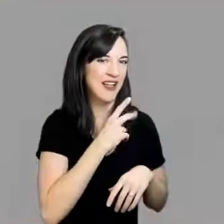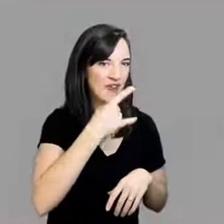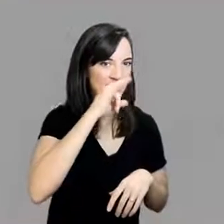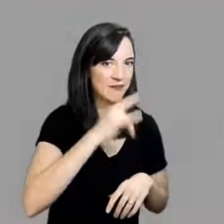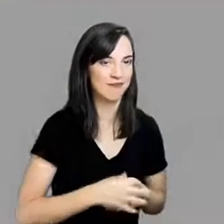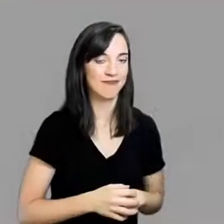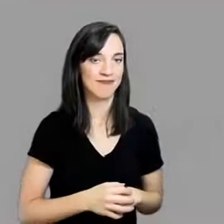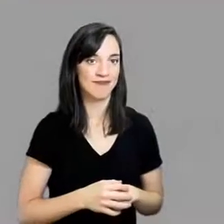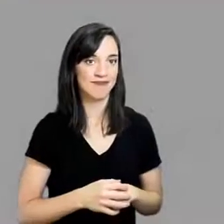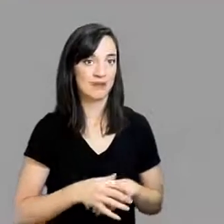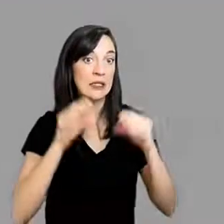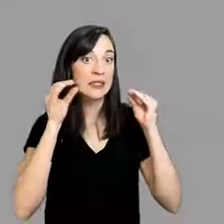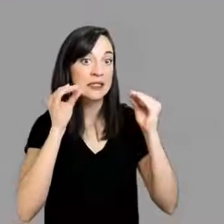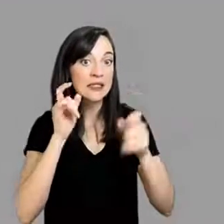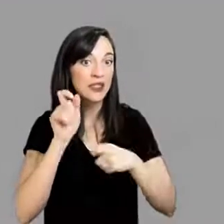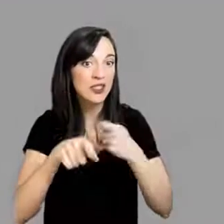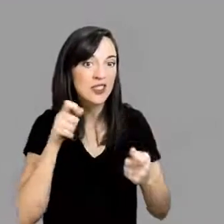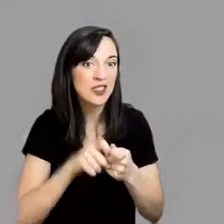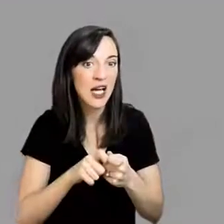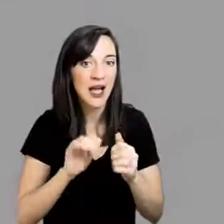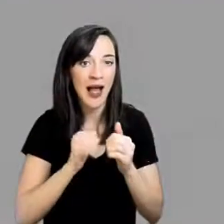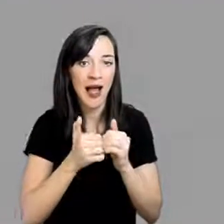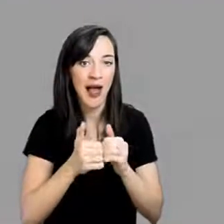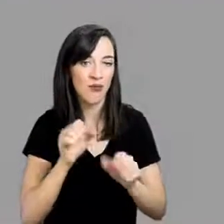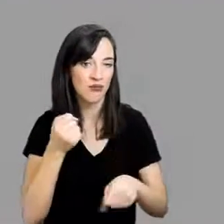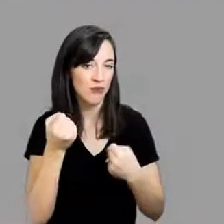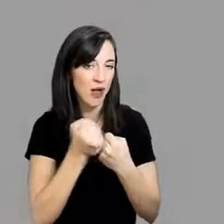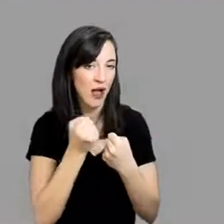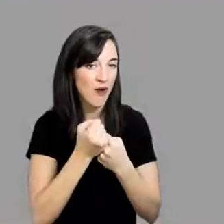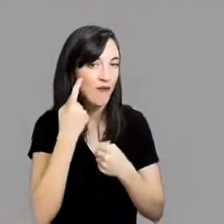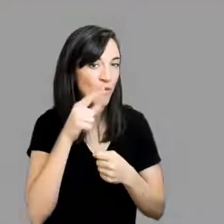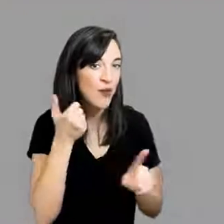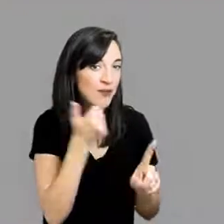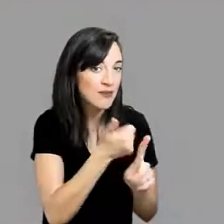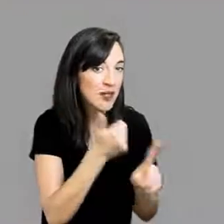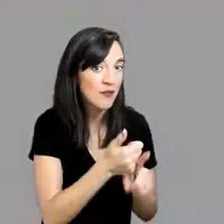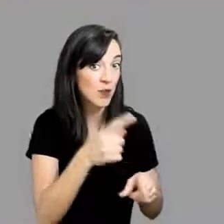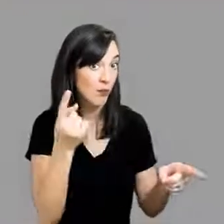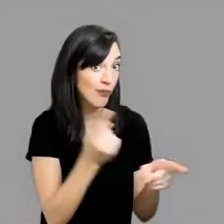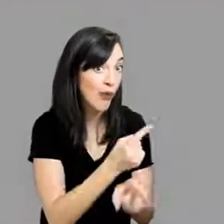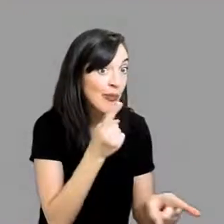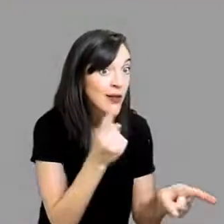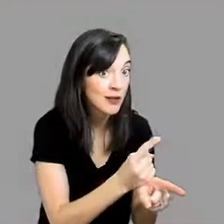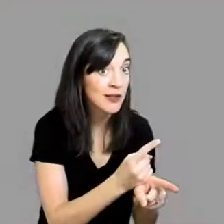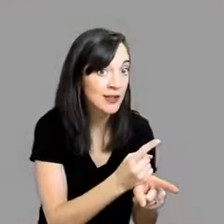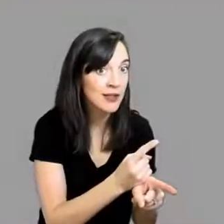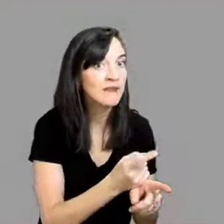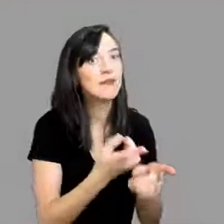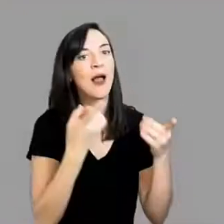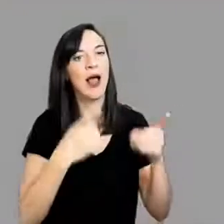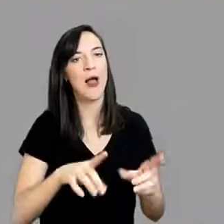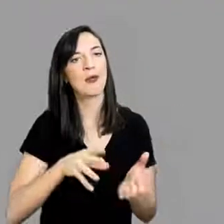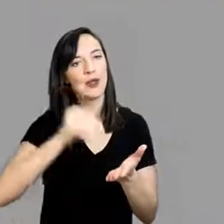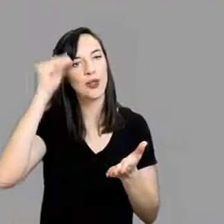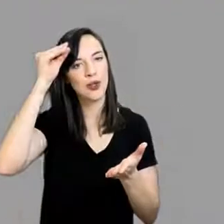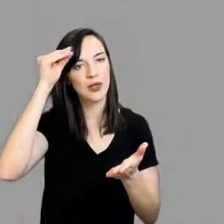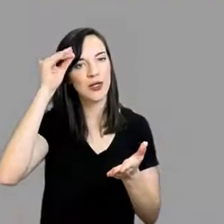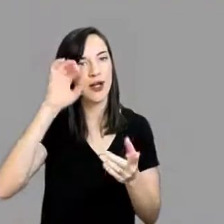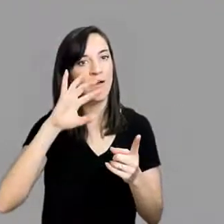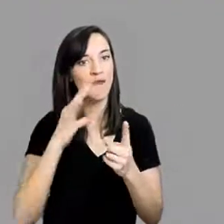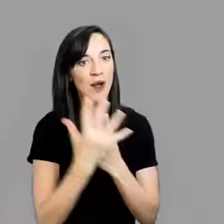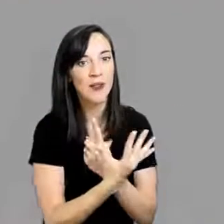Explicitly teaching a student how to advocate for themselves appropriately in a difficult learning environment may be necessary.